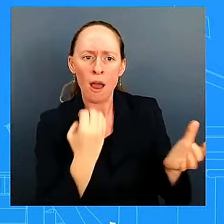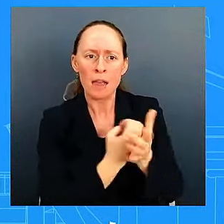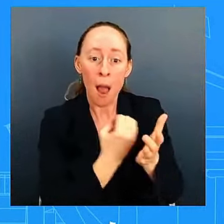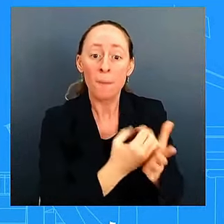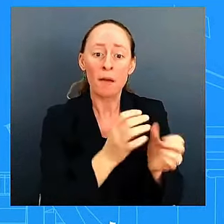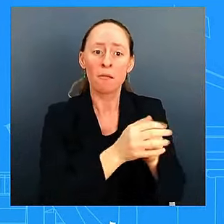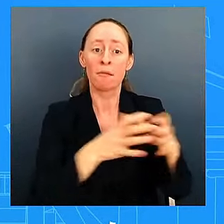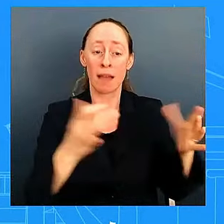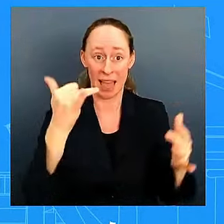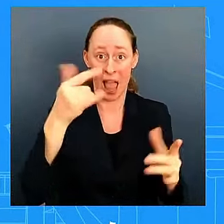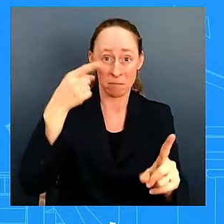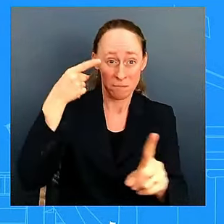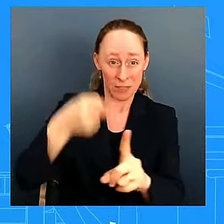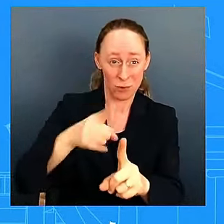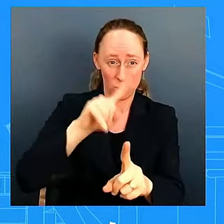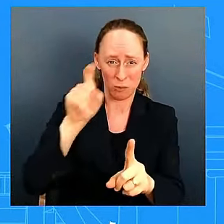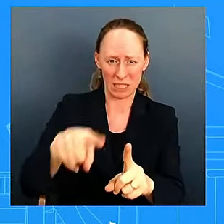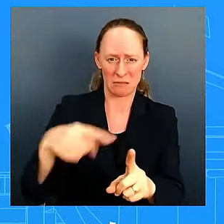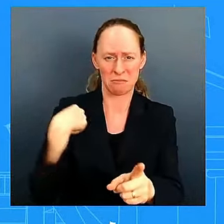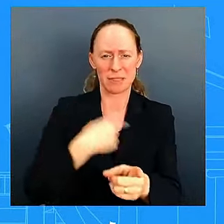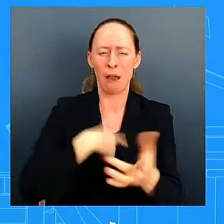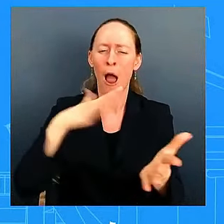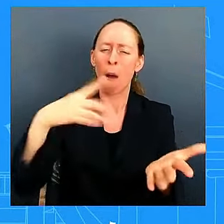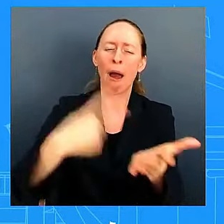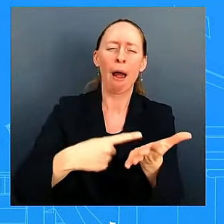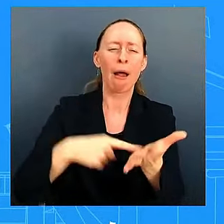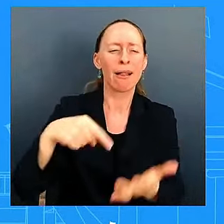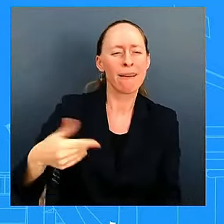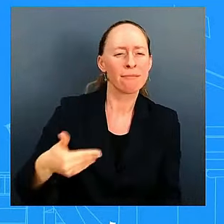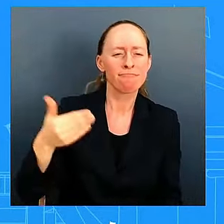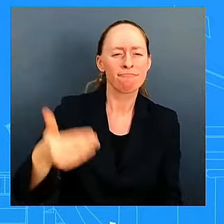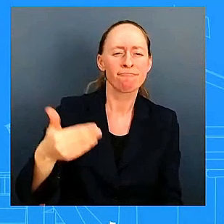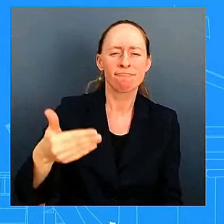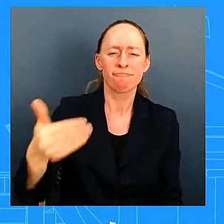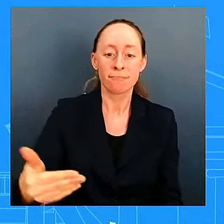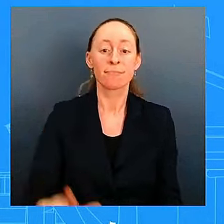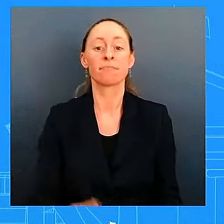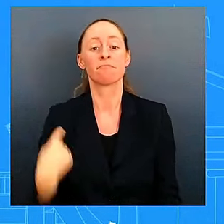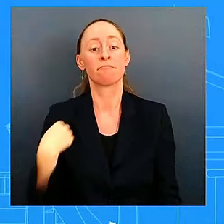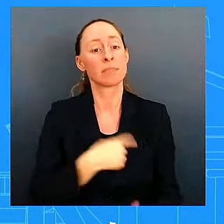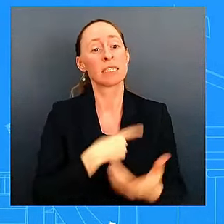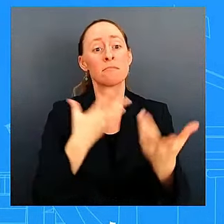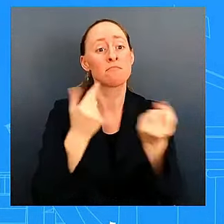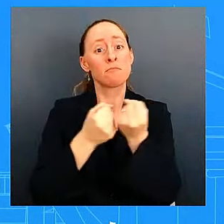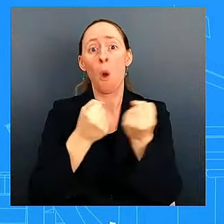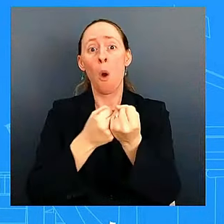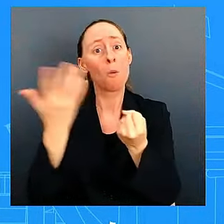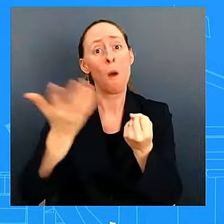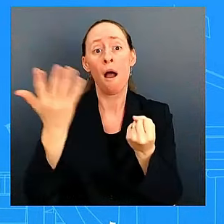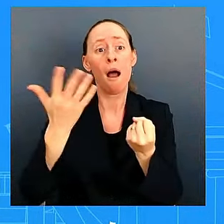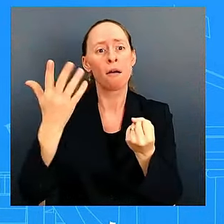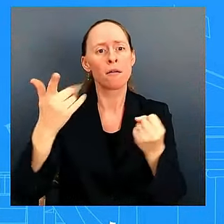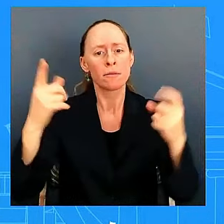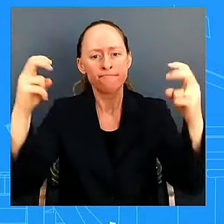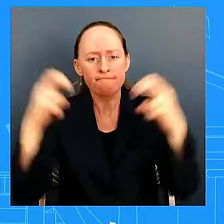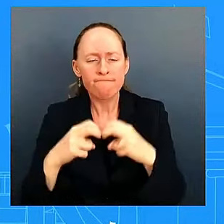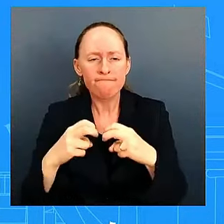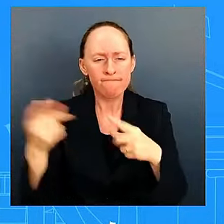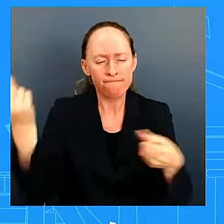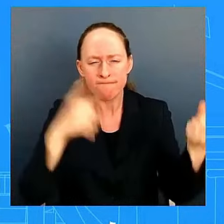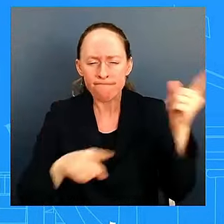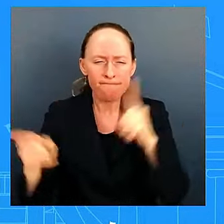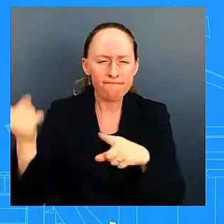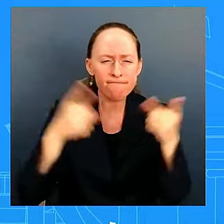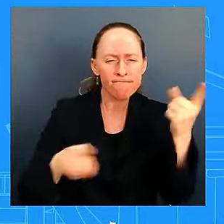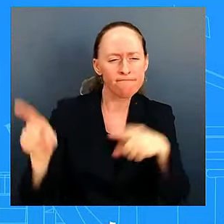nothing has changed we support collective bartering it is the best way for american workers and employers to come to a fair agreement